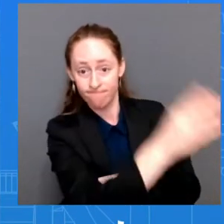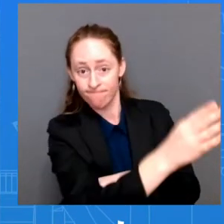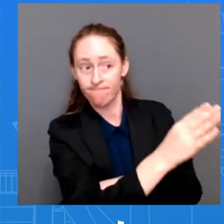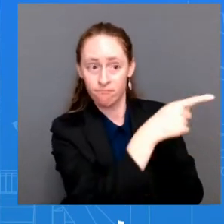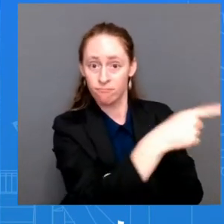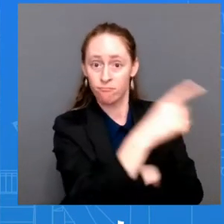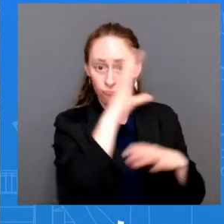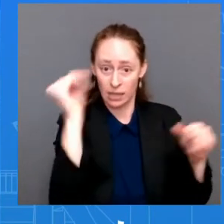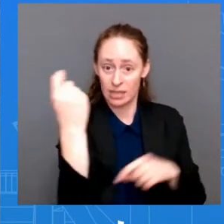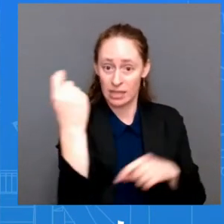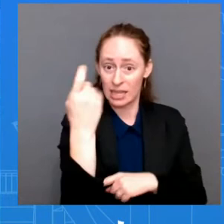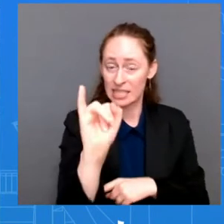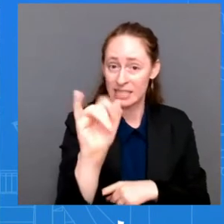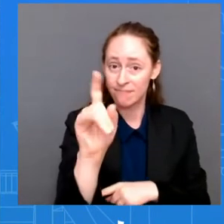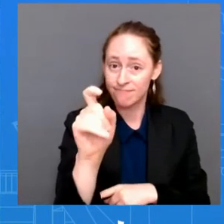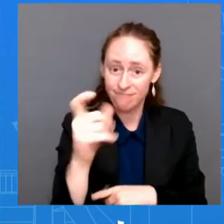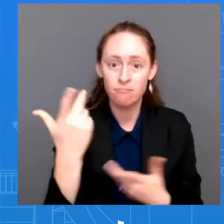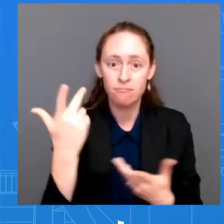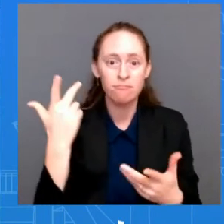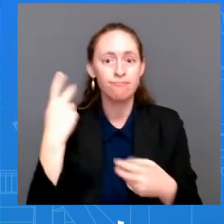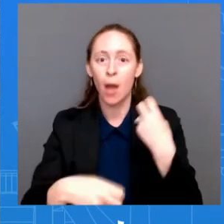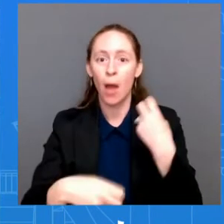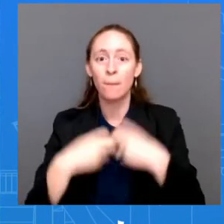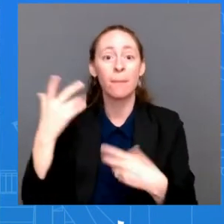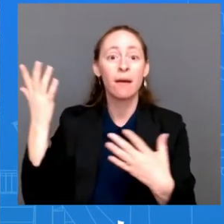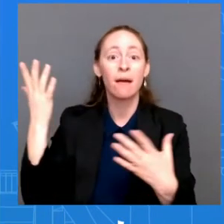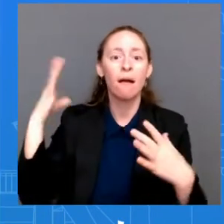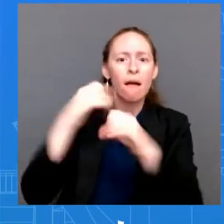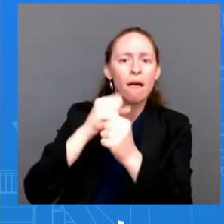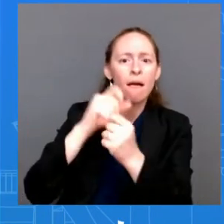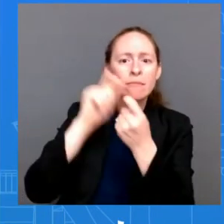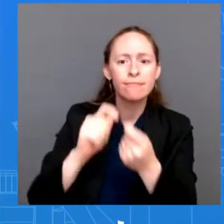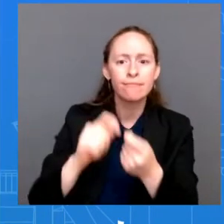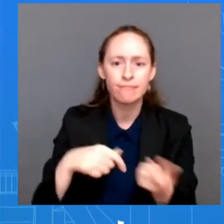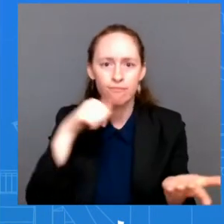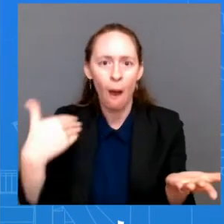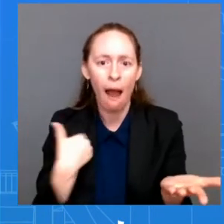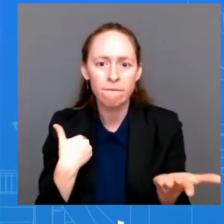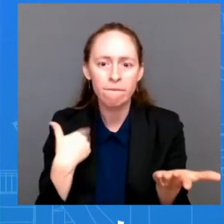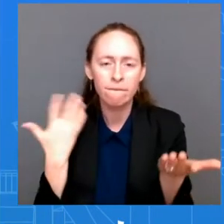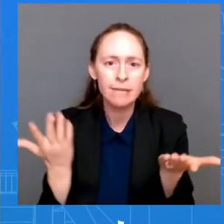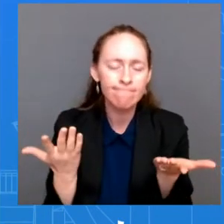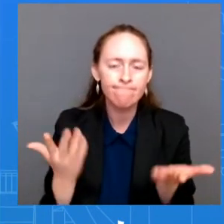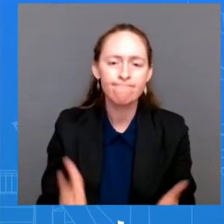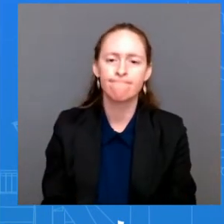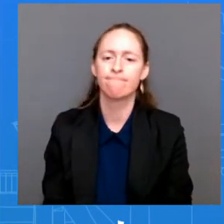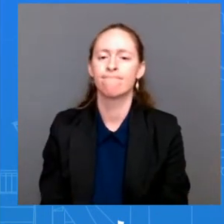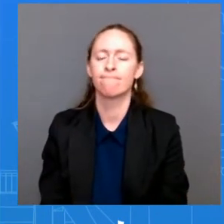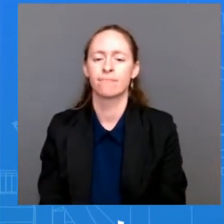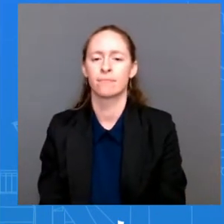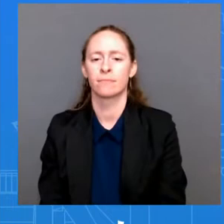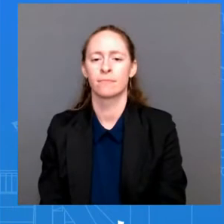detailed discussions they had during that phone call last week? Mr. The President, in his conversation with President Xi,